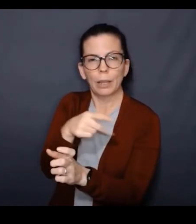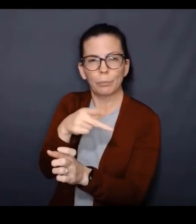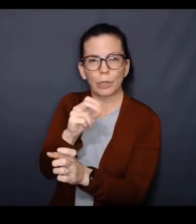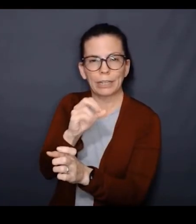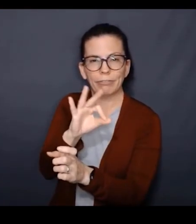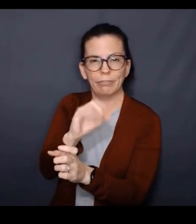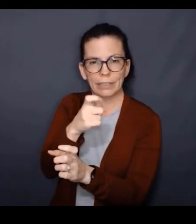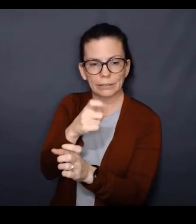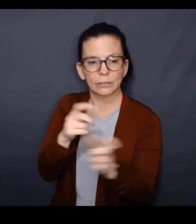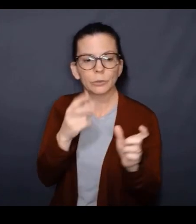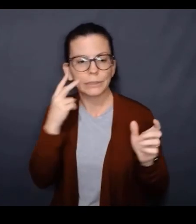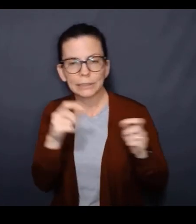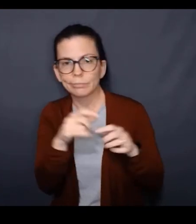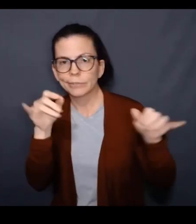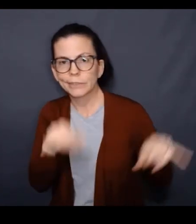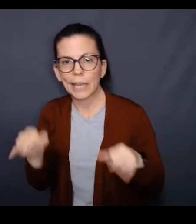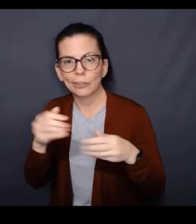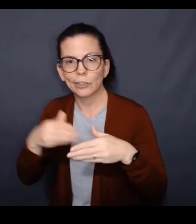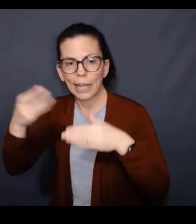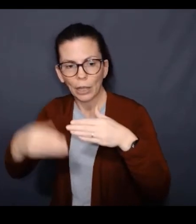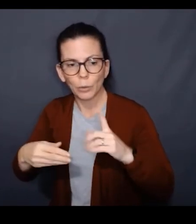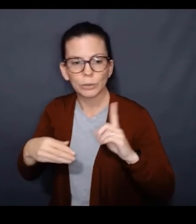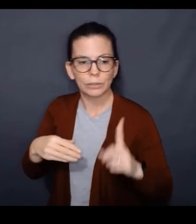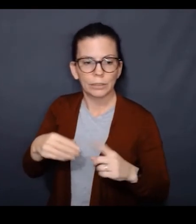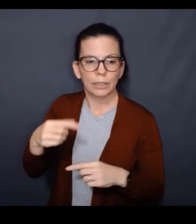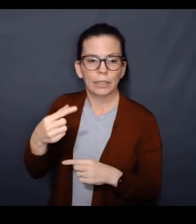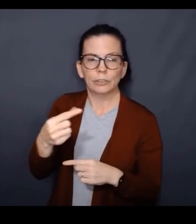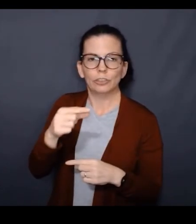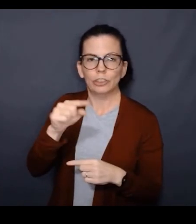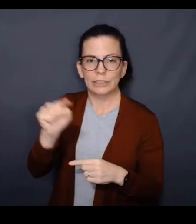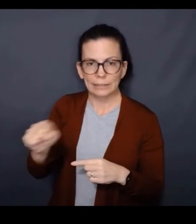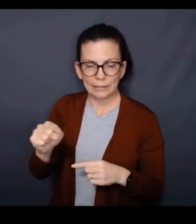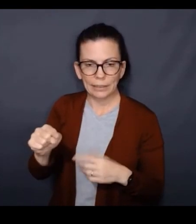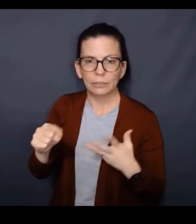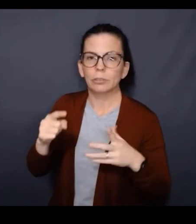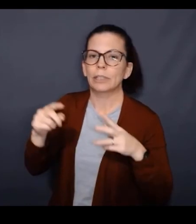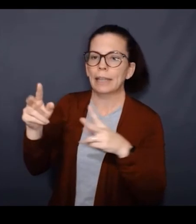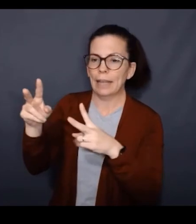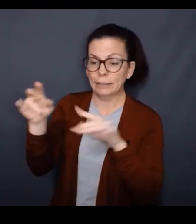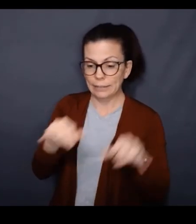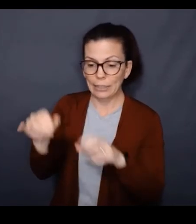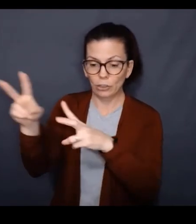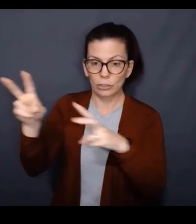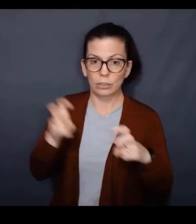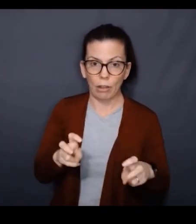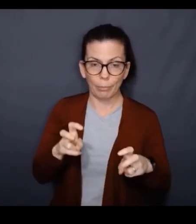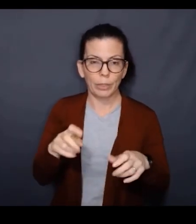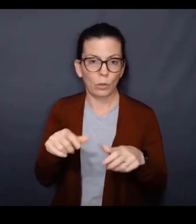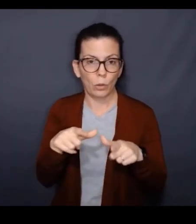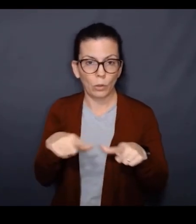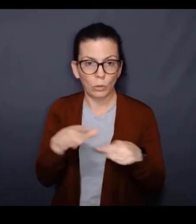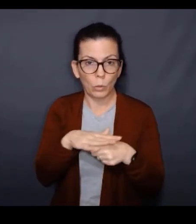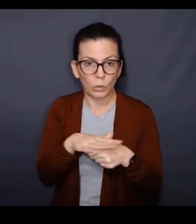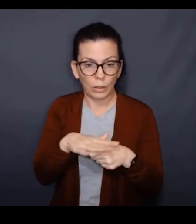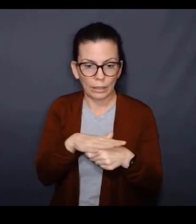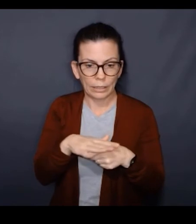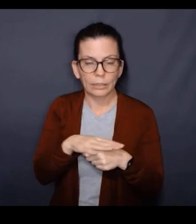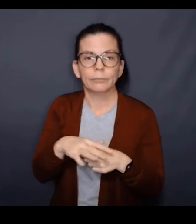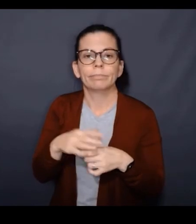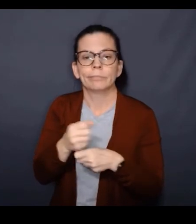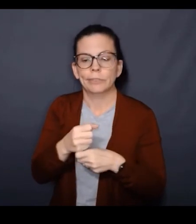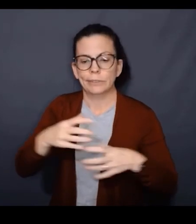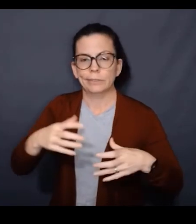Spark driver prefix right here. And so we can list there. We see our standard out that is gzipped, and we can take that standard out,